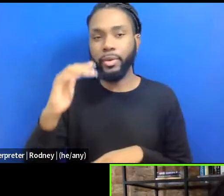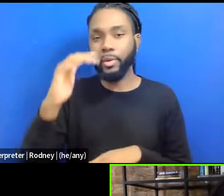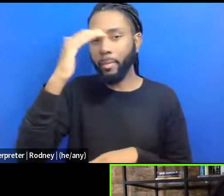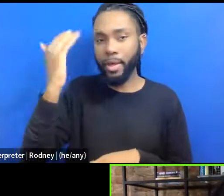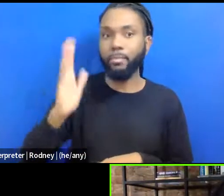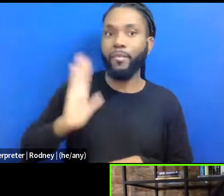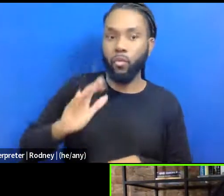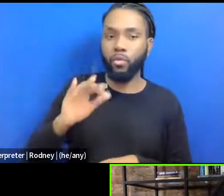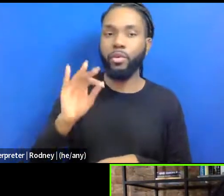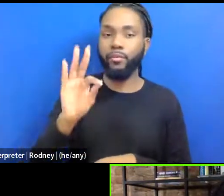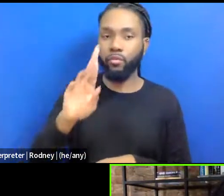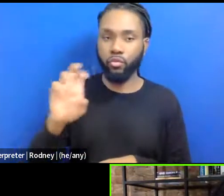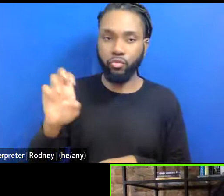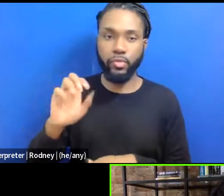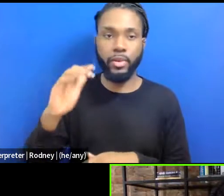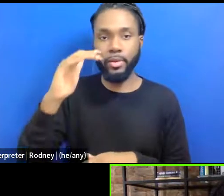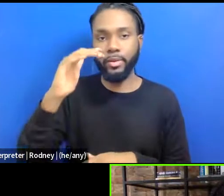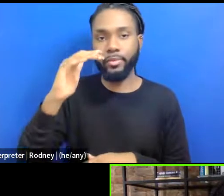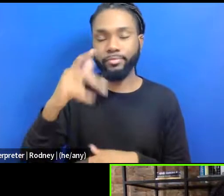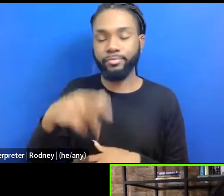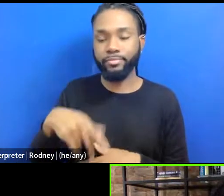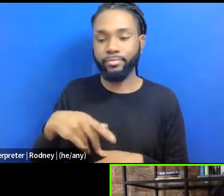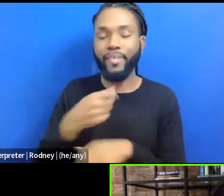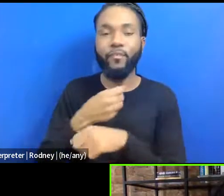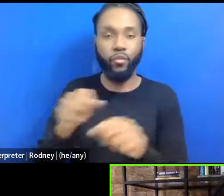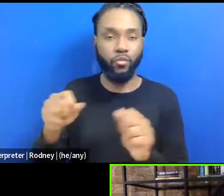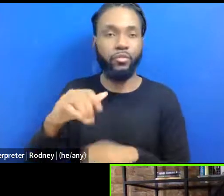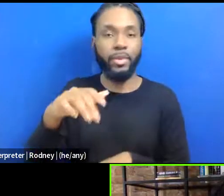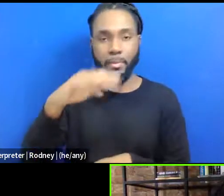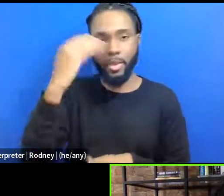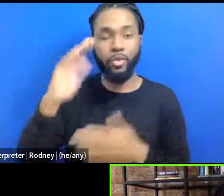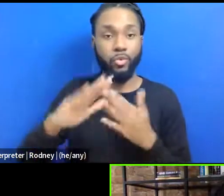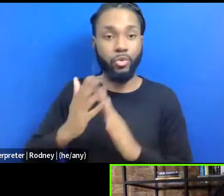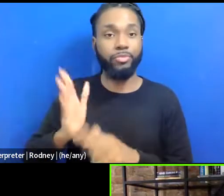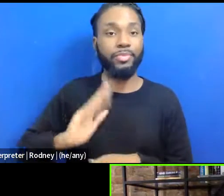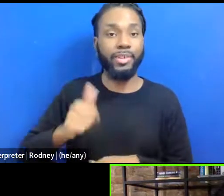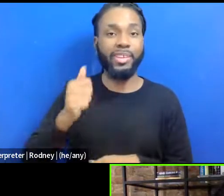in the 19th and 20th centuries